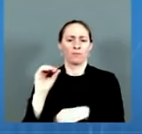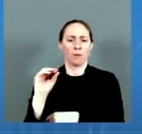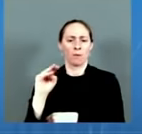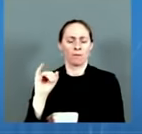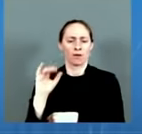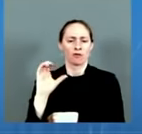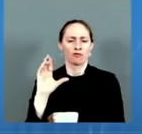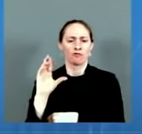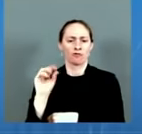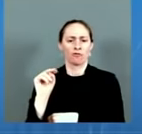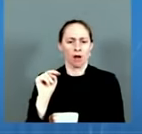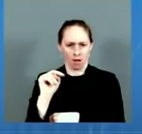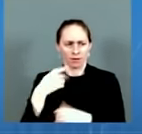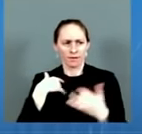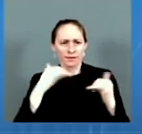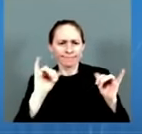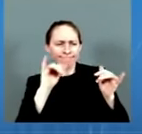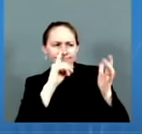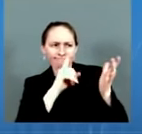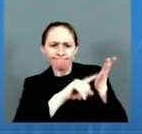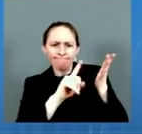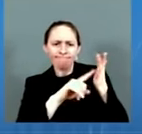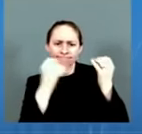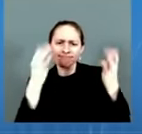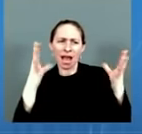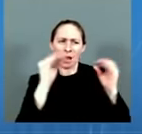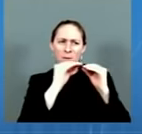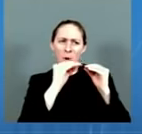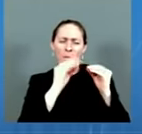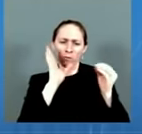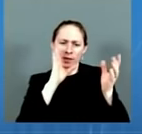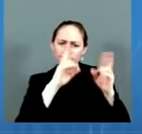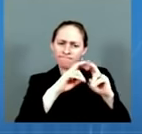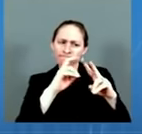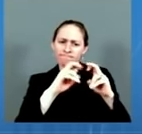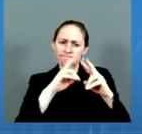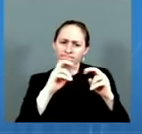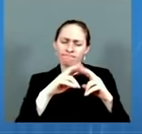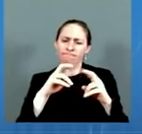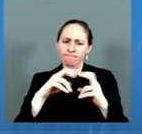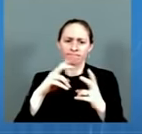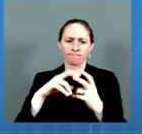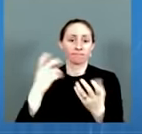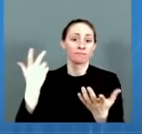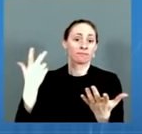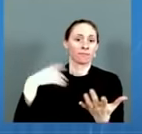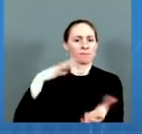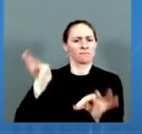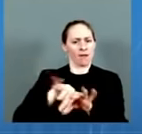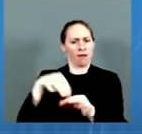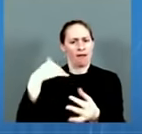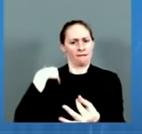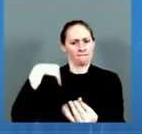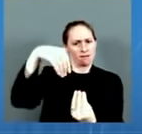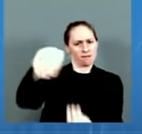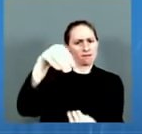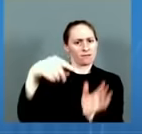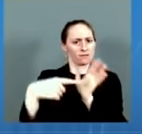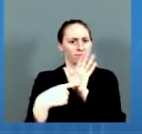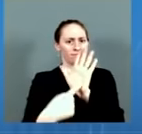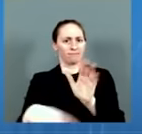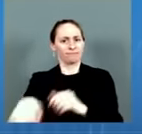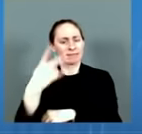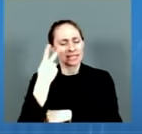next week, this is a sampling of the data. Again, two weeks post-dose, look at the